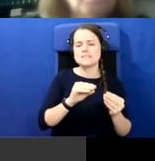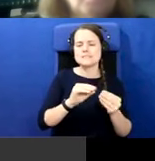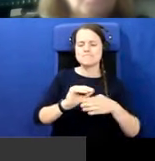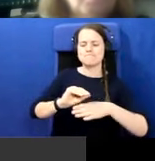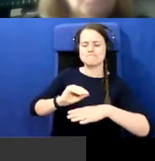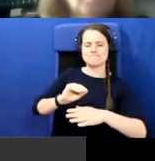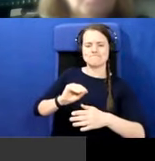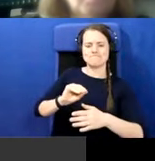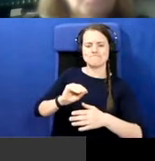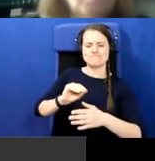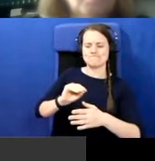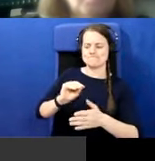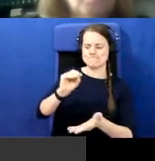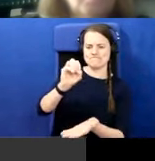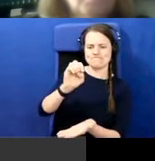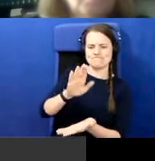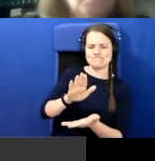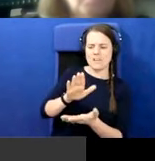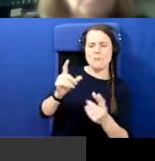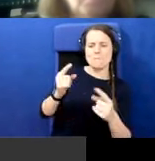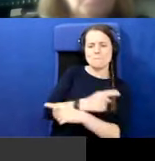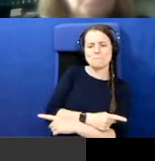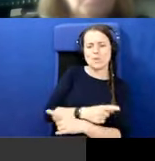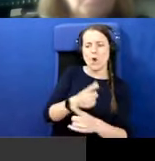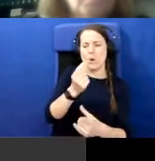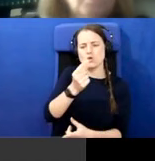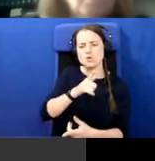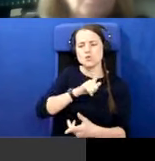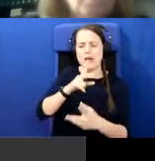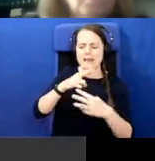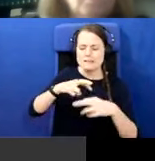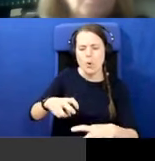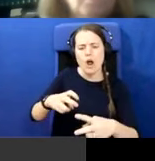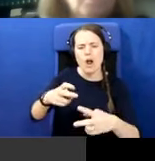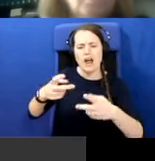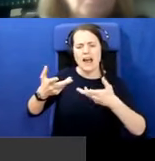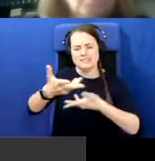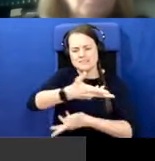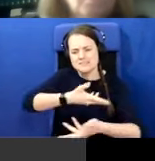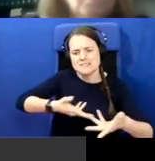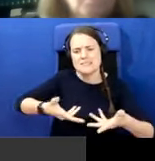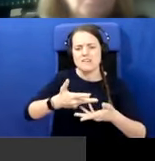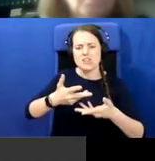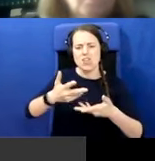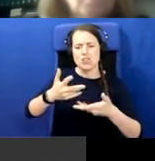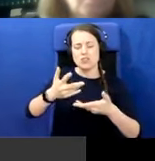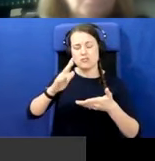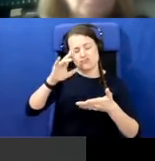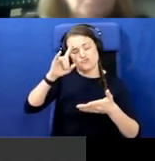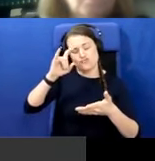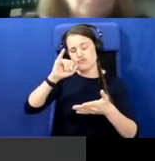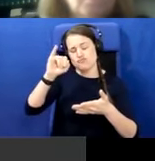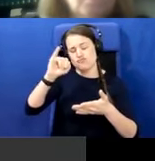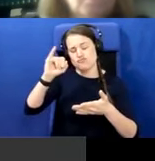to explore and to explain the traumatic, in many ways, experience of nationalists of what happened 100